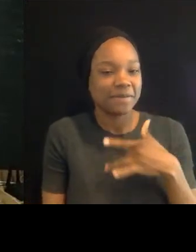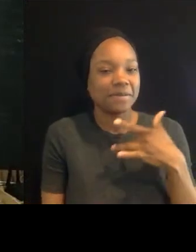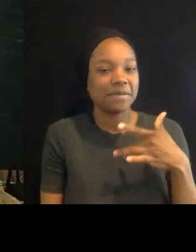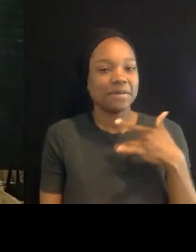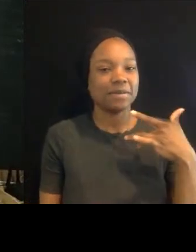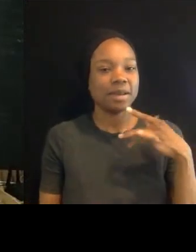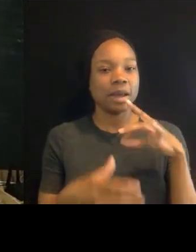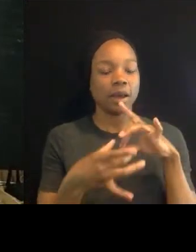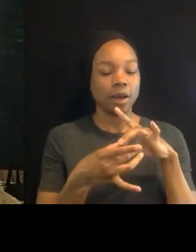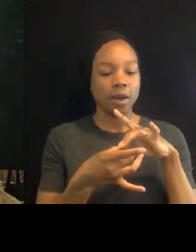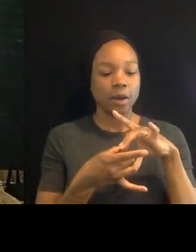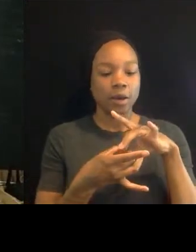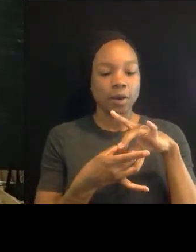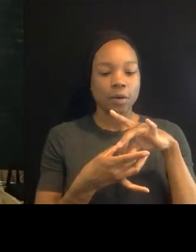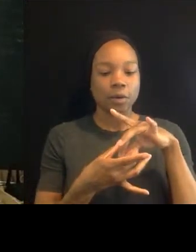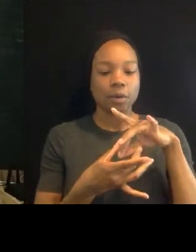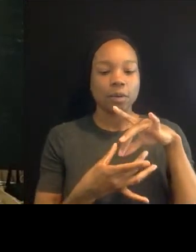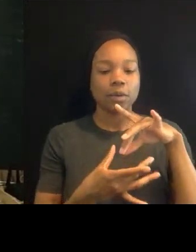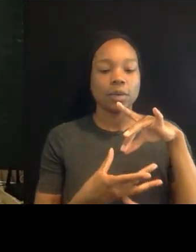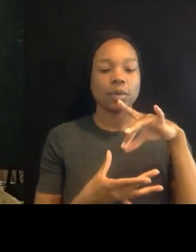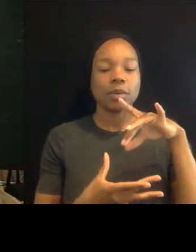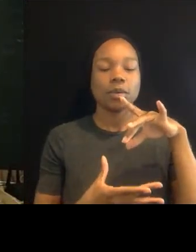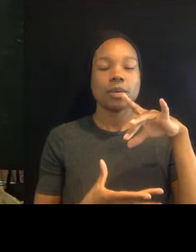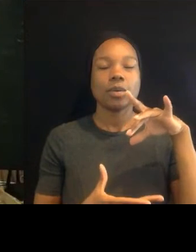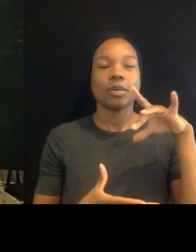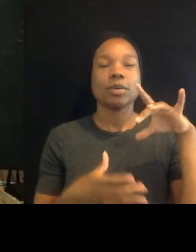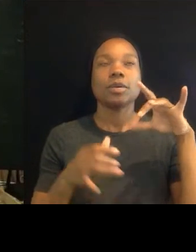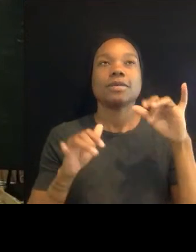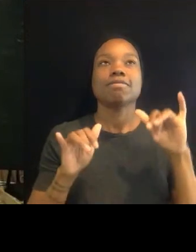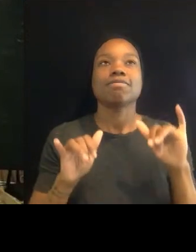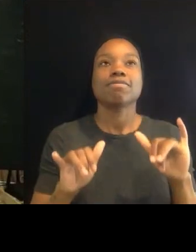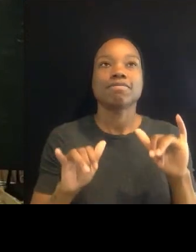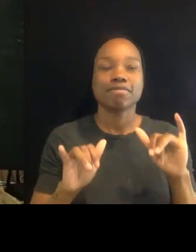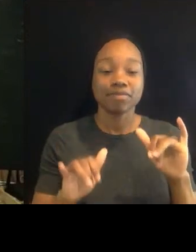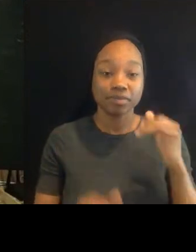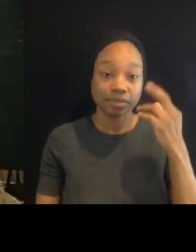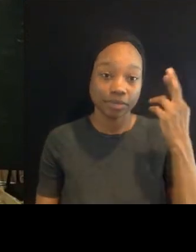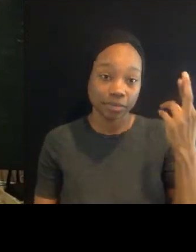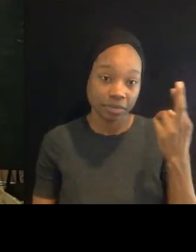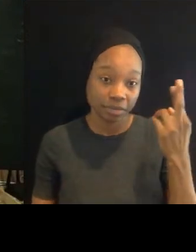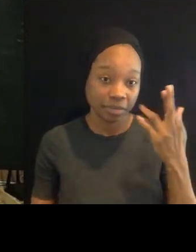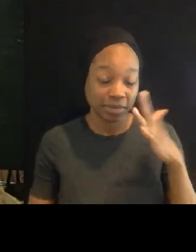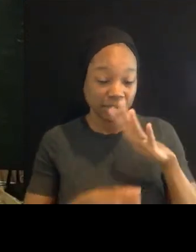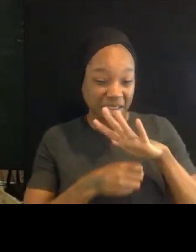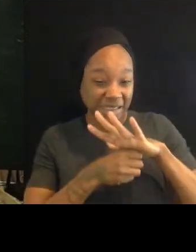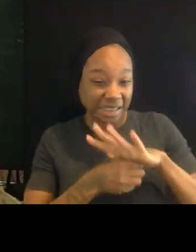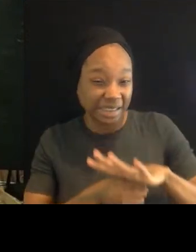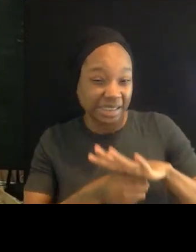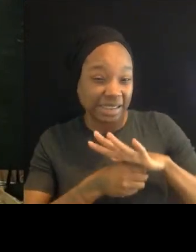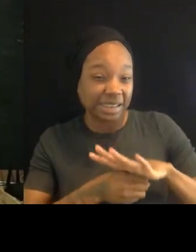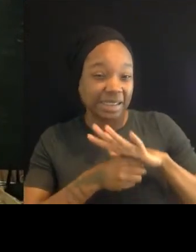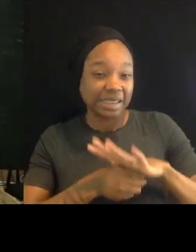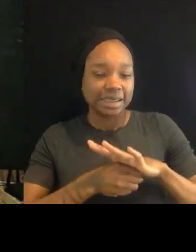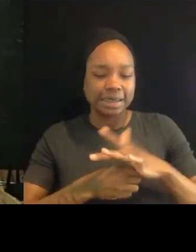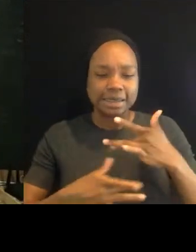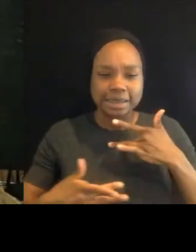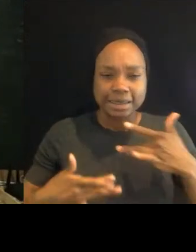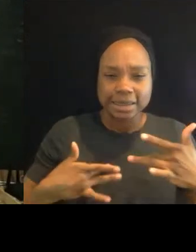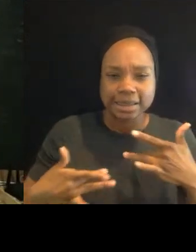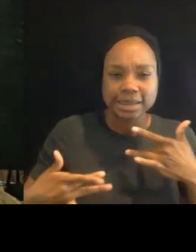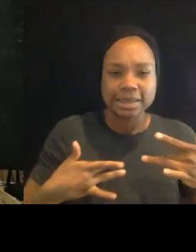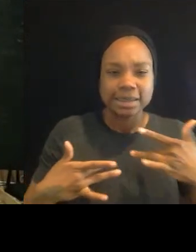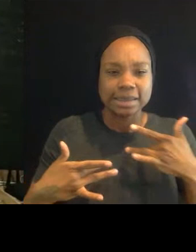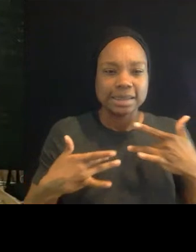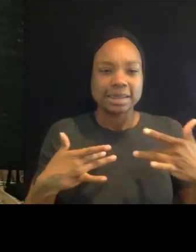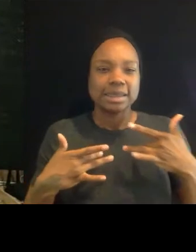And you find that the things that maybe cause you stress, cause you concern, feel a little